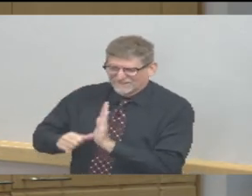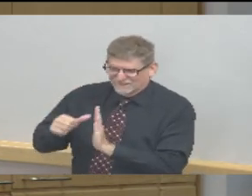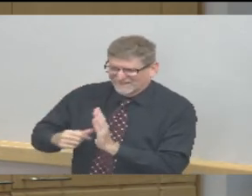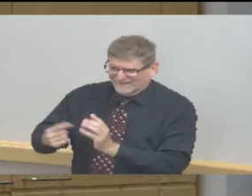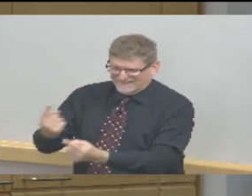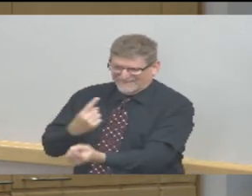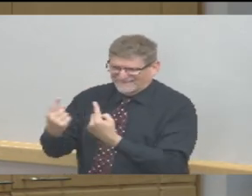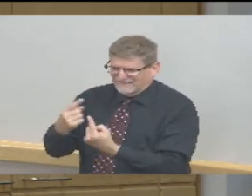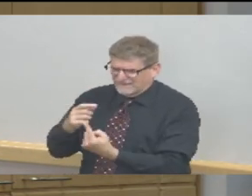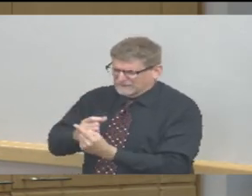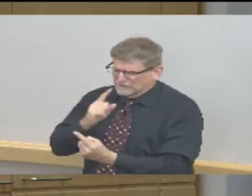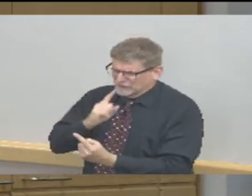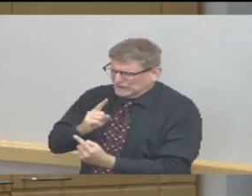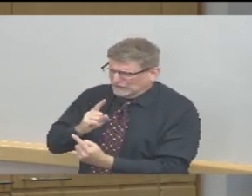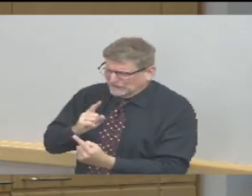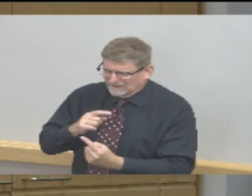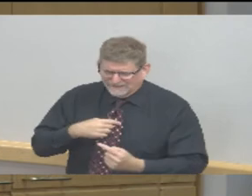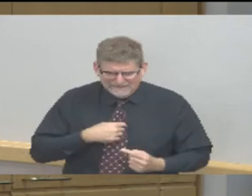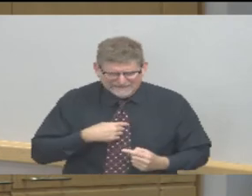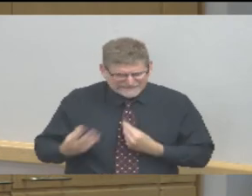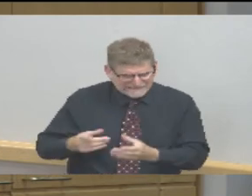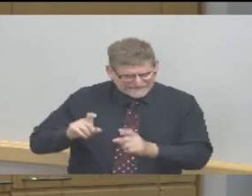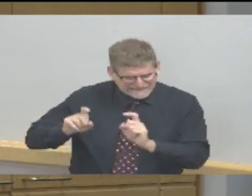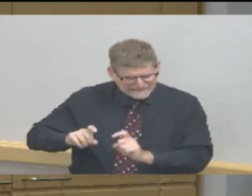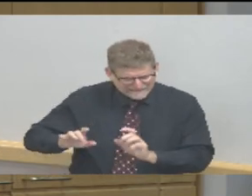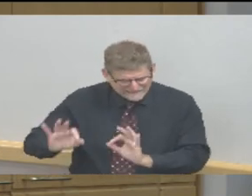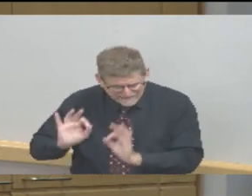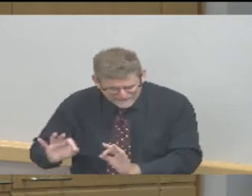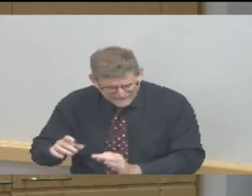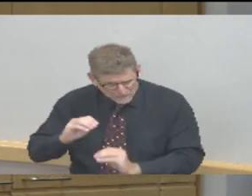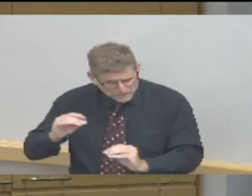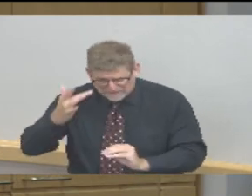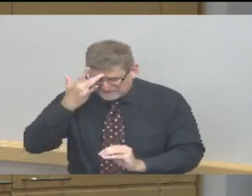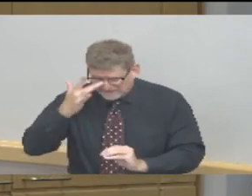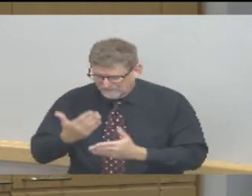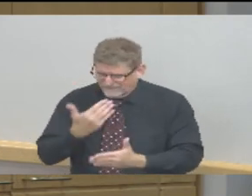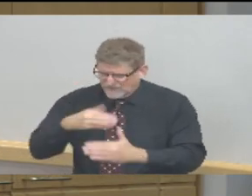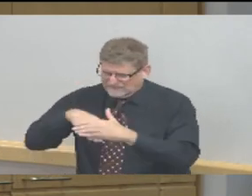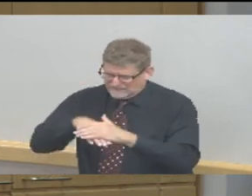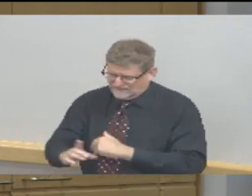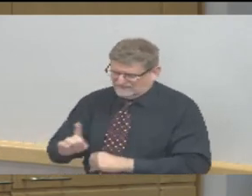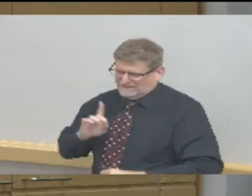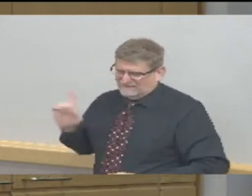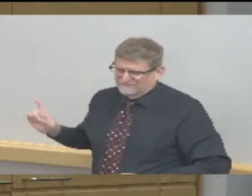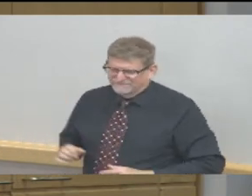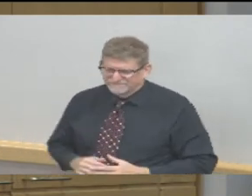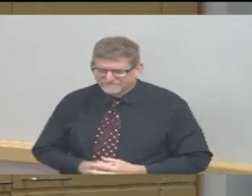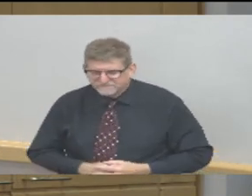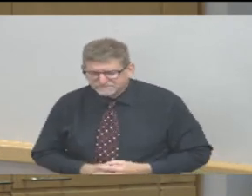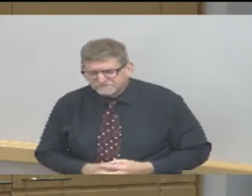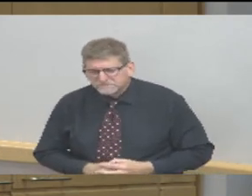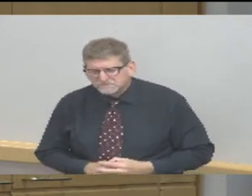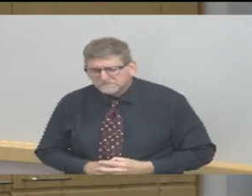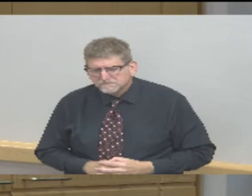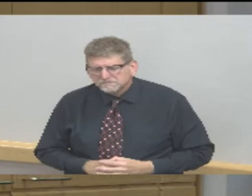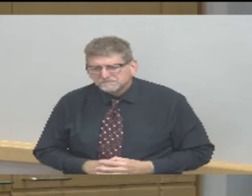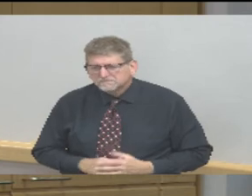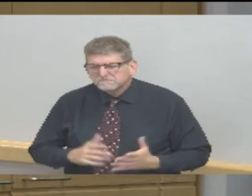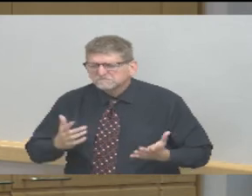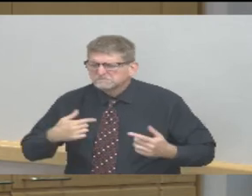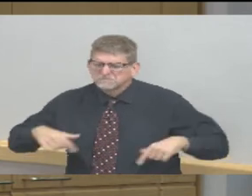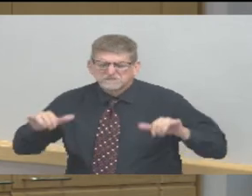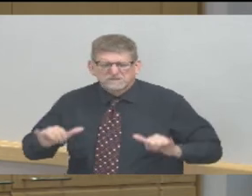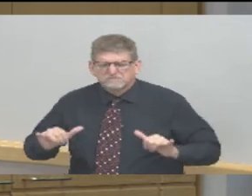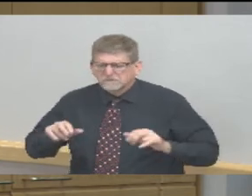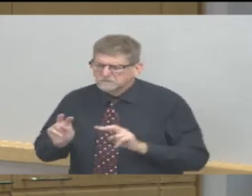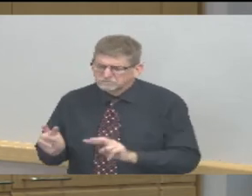to their procedure we continue to follow closely as our hospital as a system regarding our personal